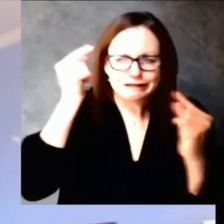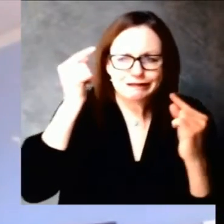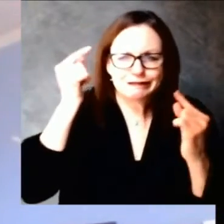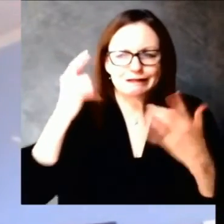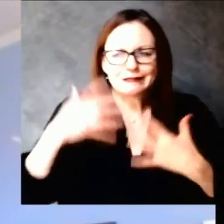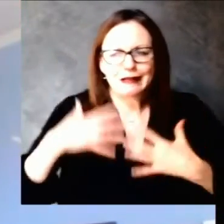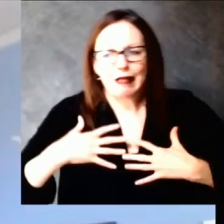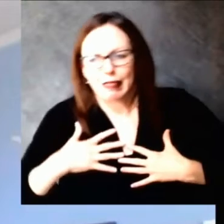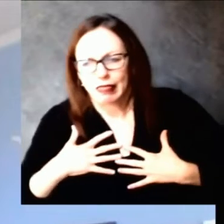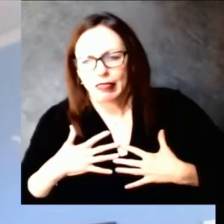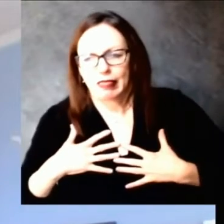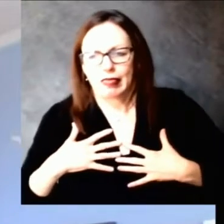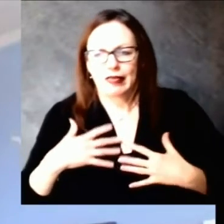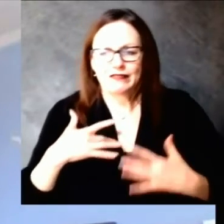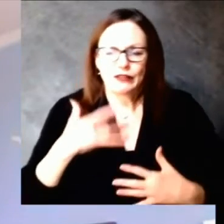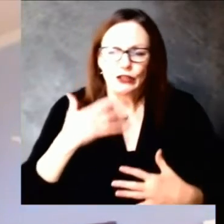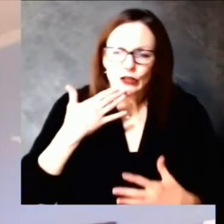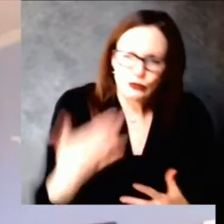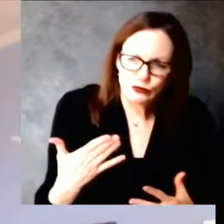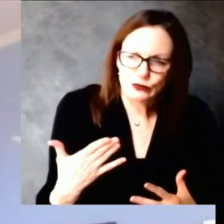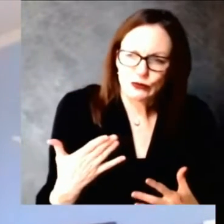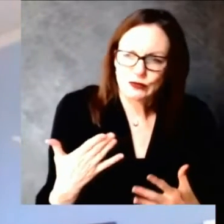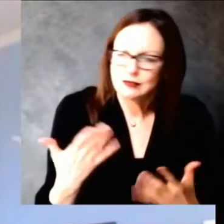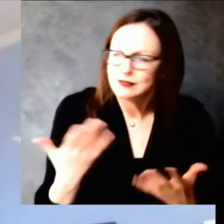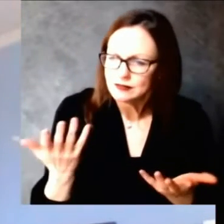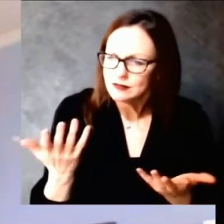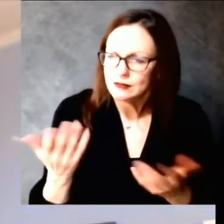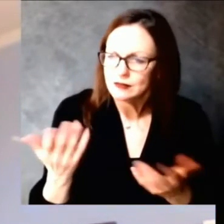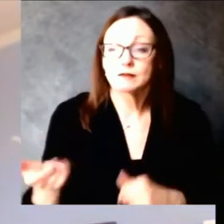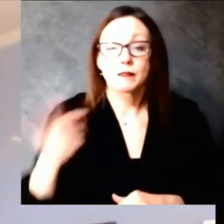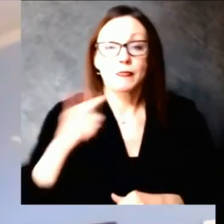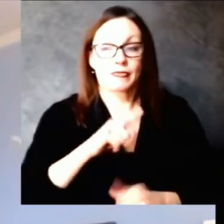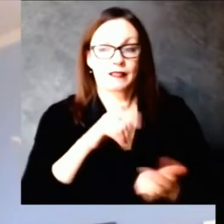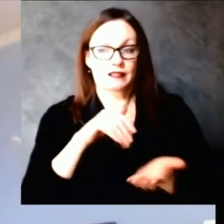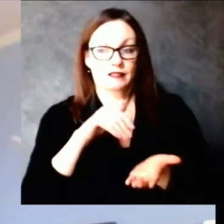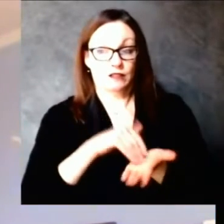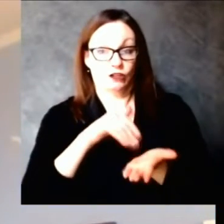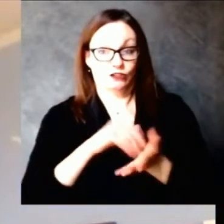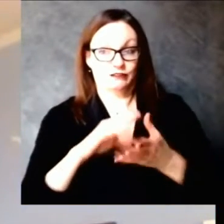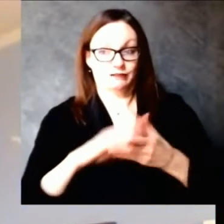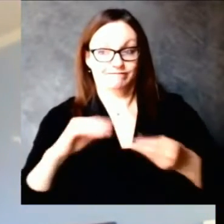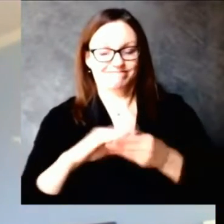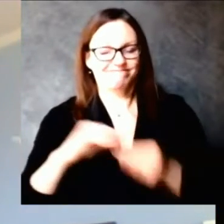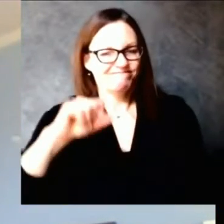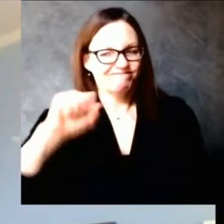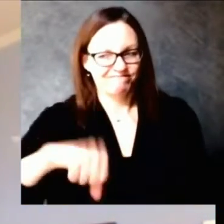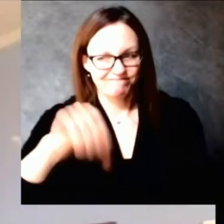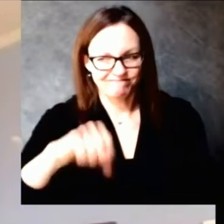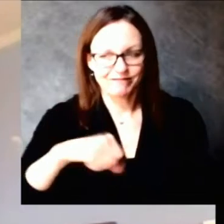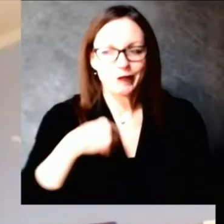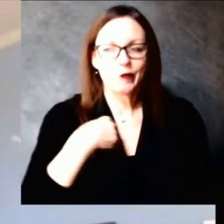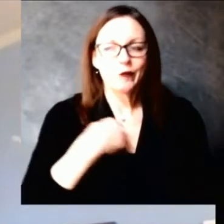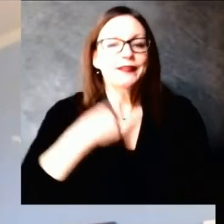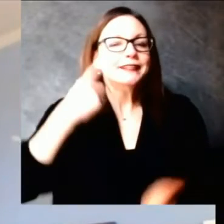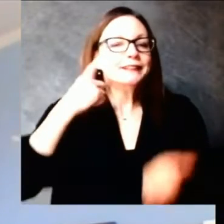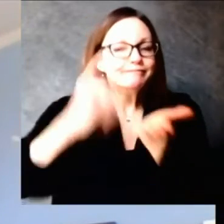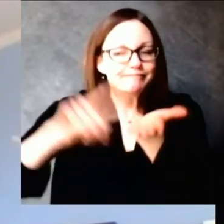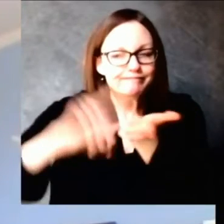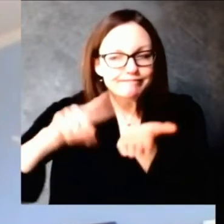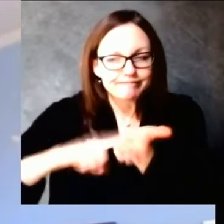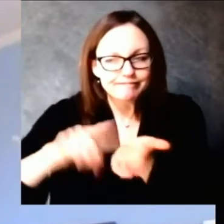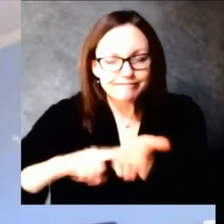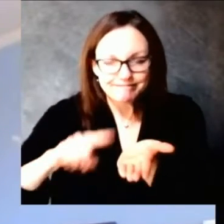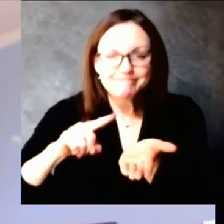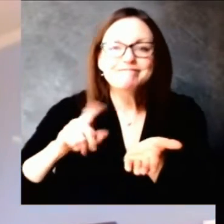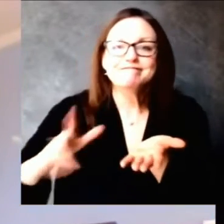that are a little bit more robust after the second dose we do anticipate that after you know vaccination whether it's the first